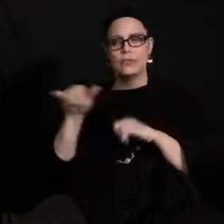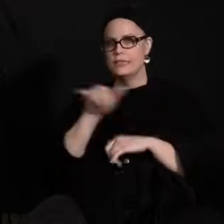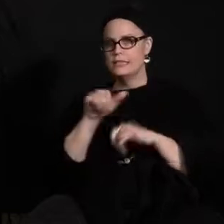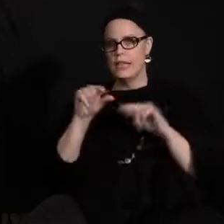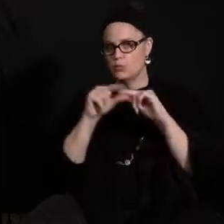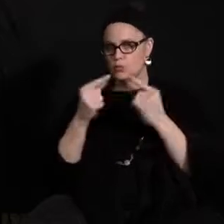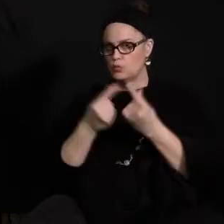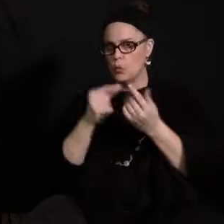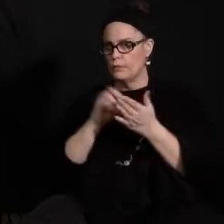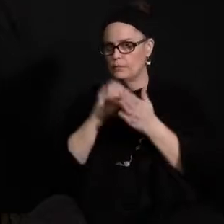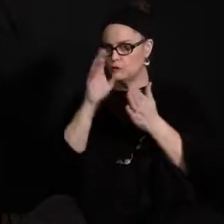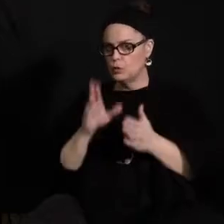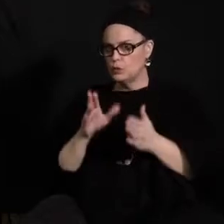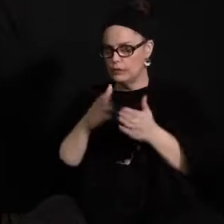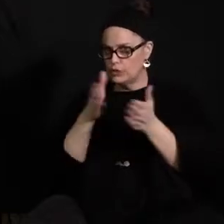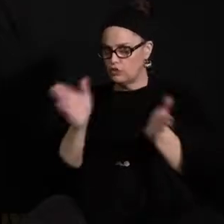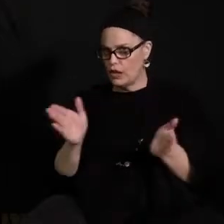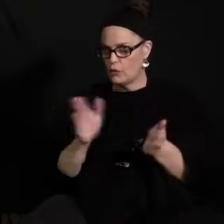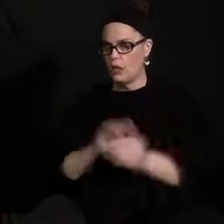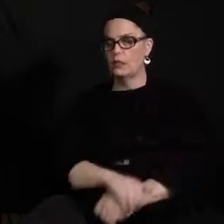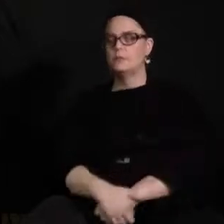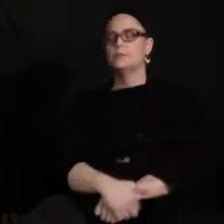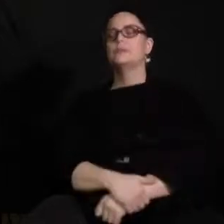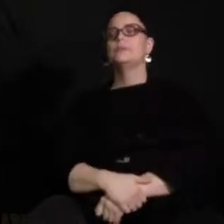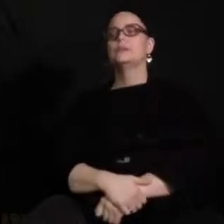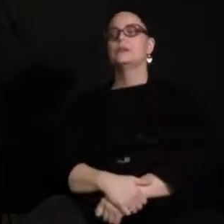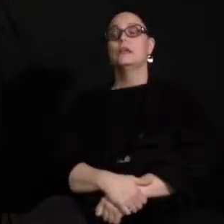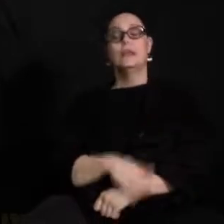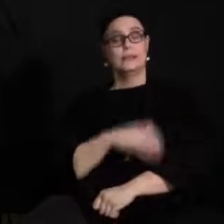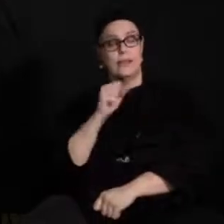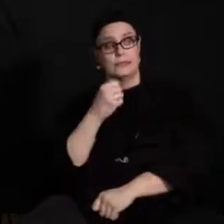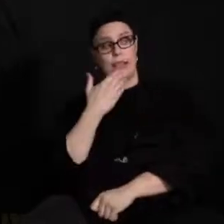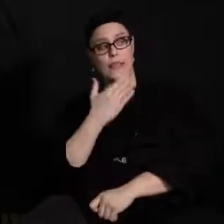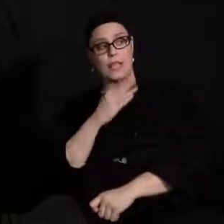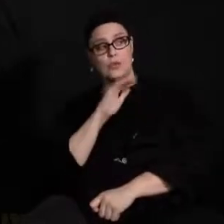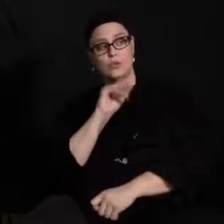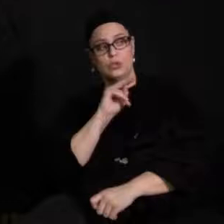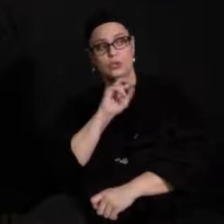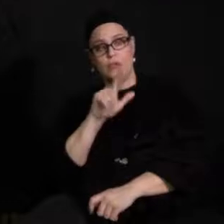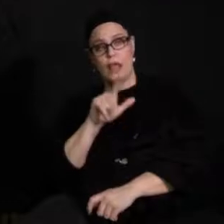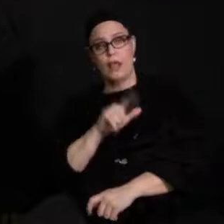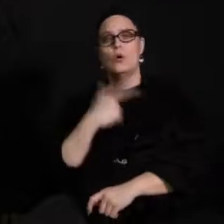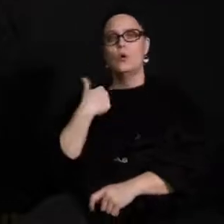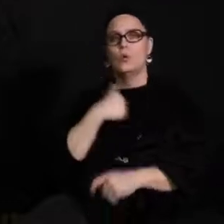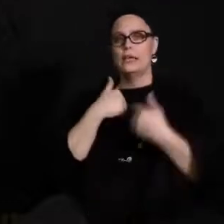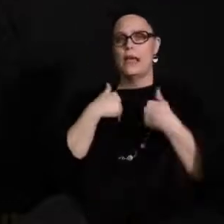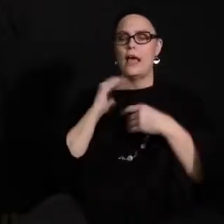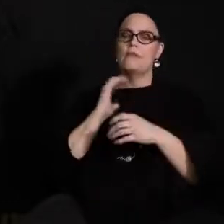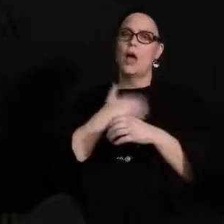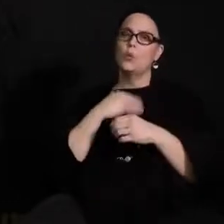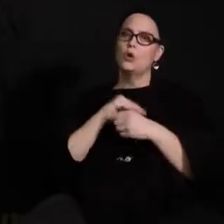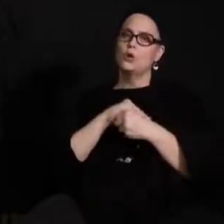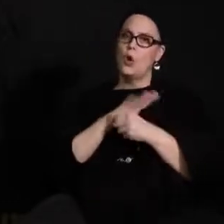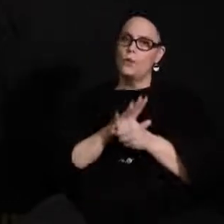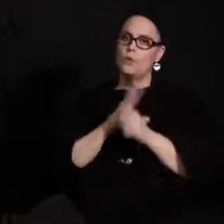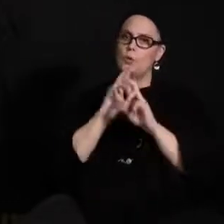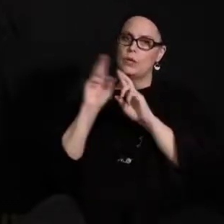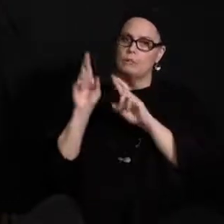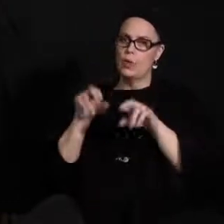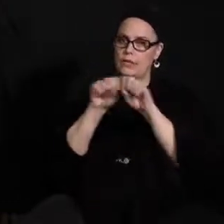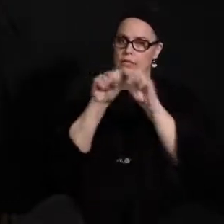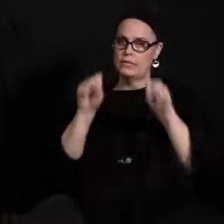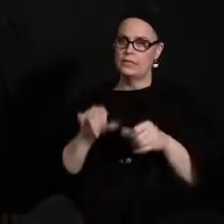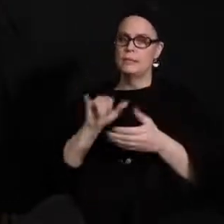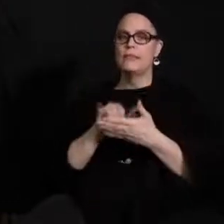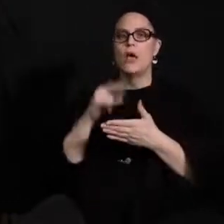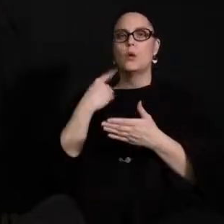in general? Great question. Thank you, Janelle. So we have our COVID reporting system that we utilize to